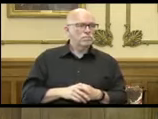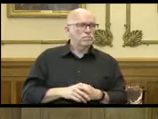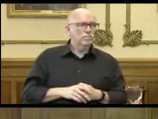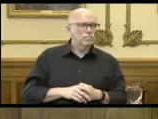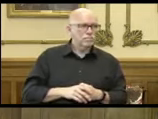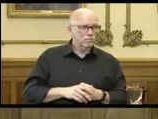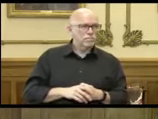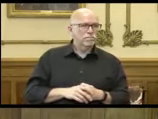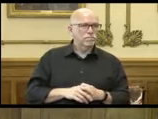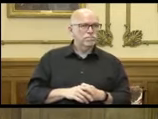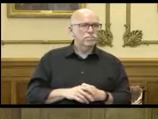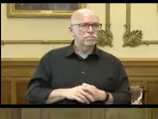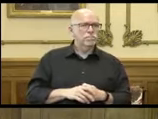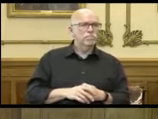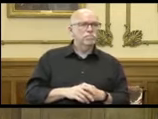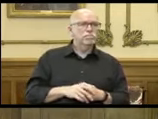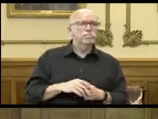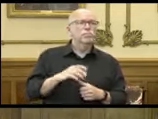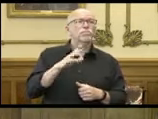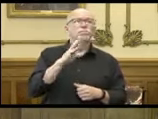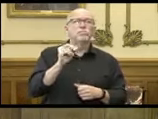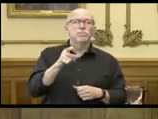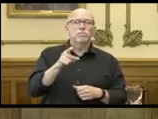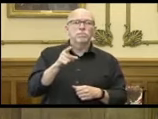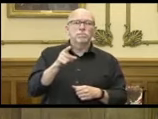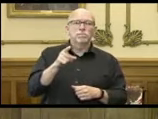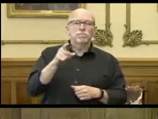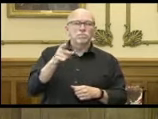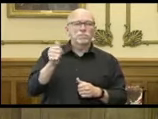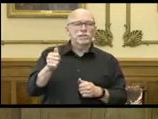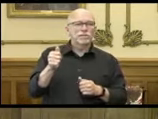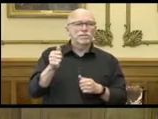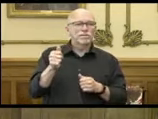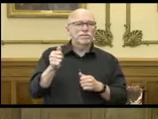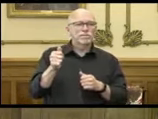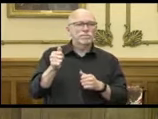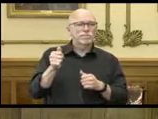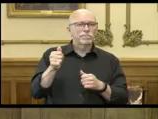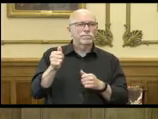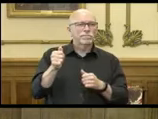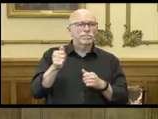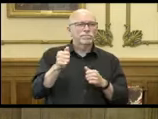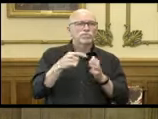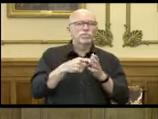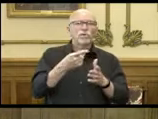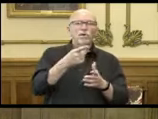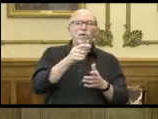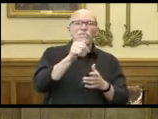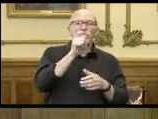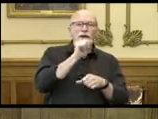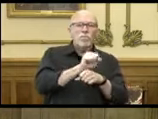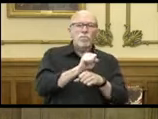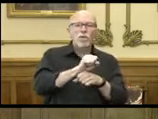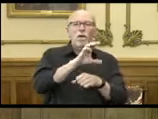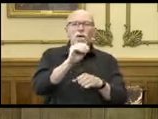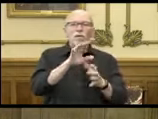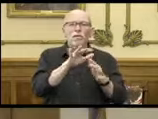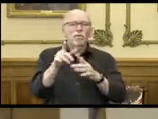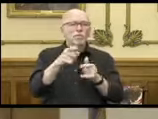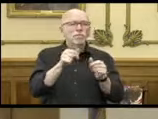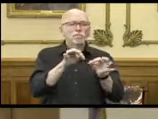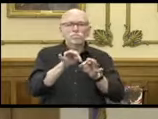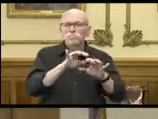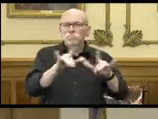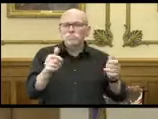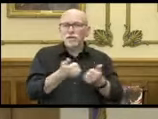And maybe give us, if you can, just kind of pull out or break out private employment, etc., how that all feeds into